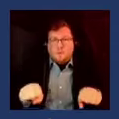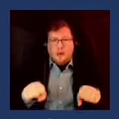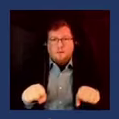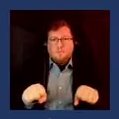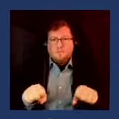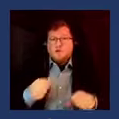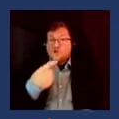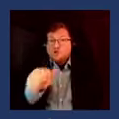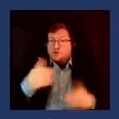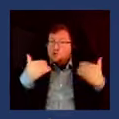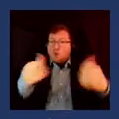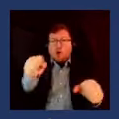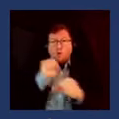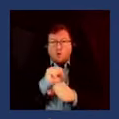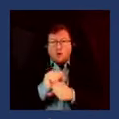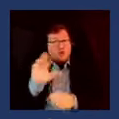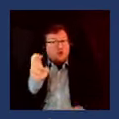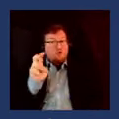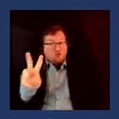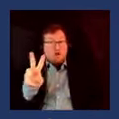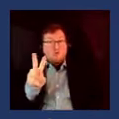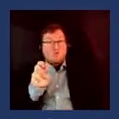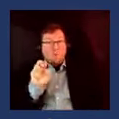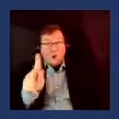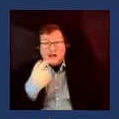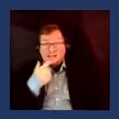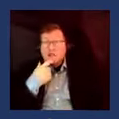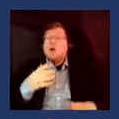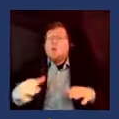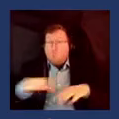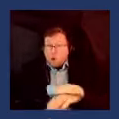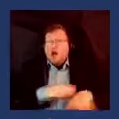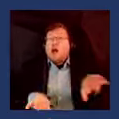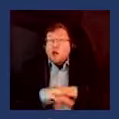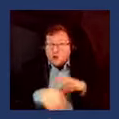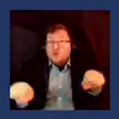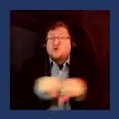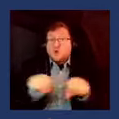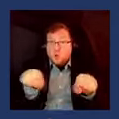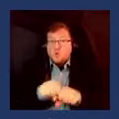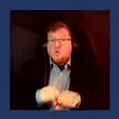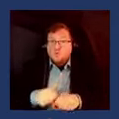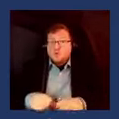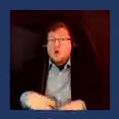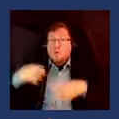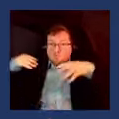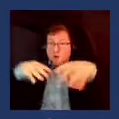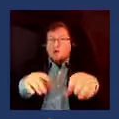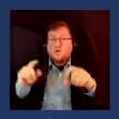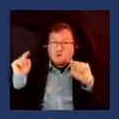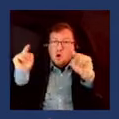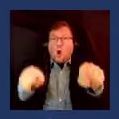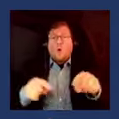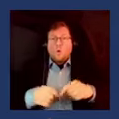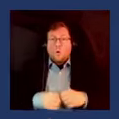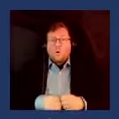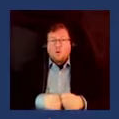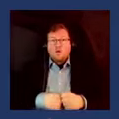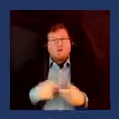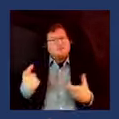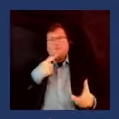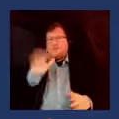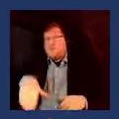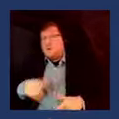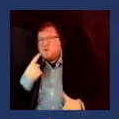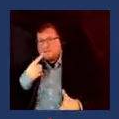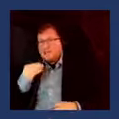Reverend Warnock said put on put on some shoes put on some marching shoes yeah throw off those bedroom slippers get out